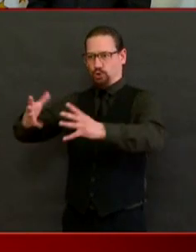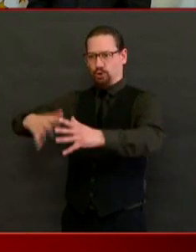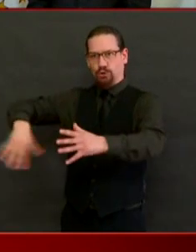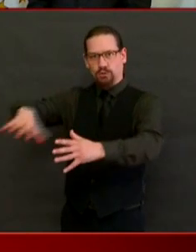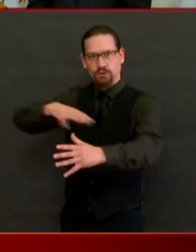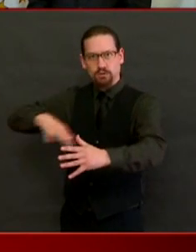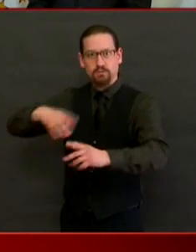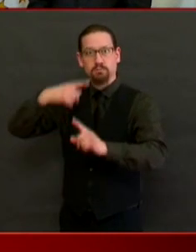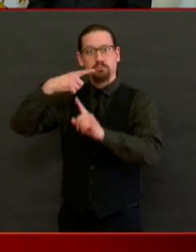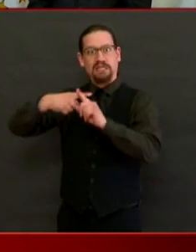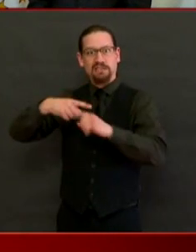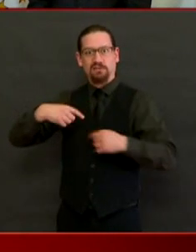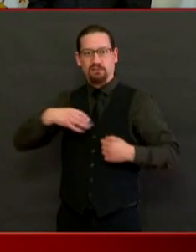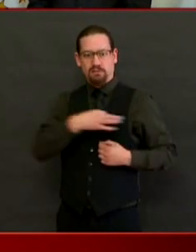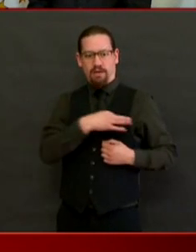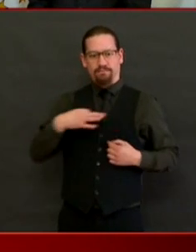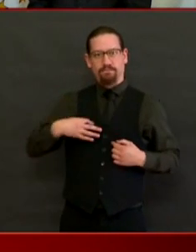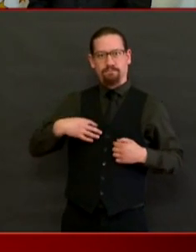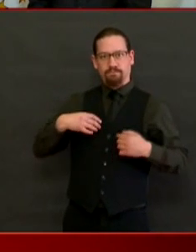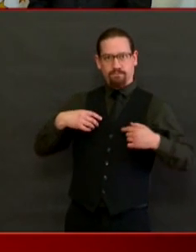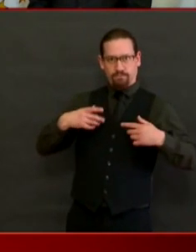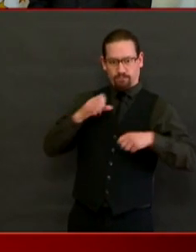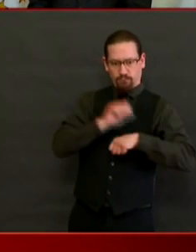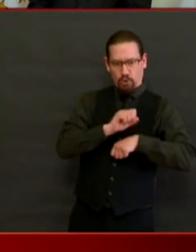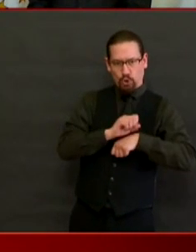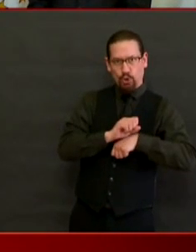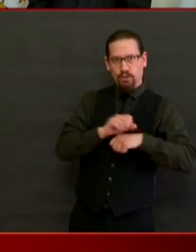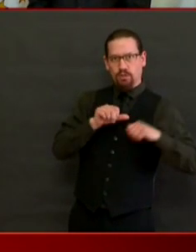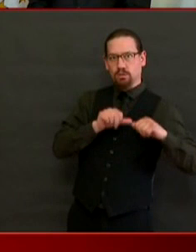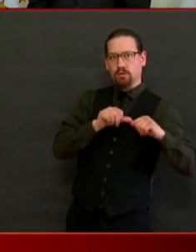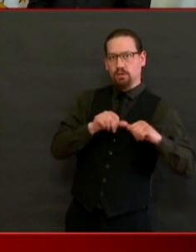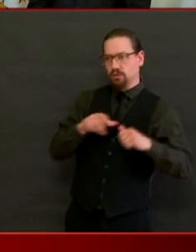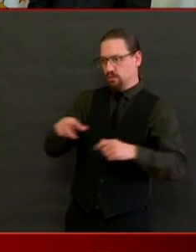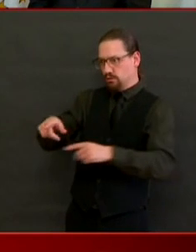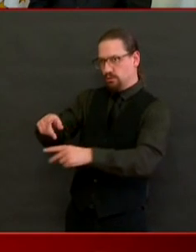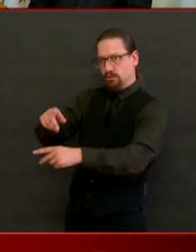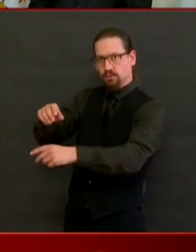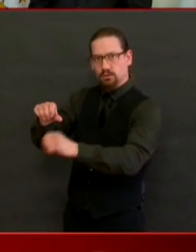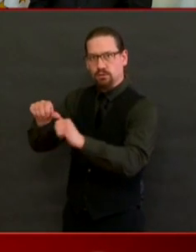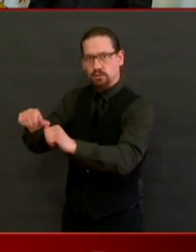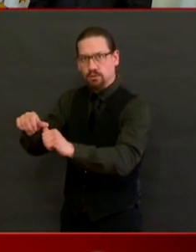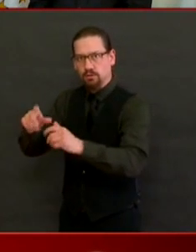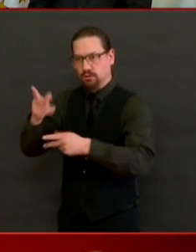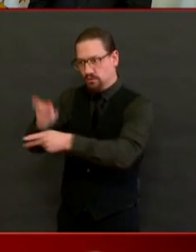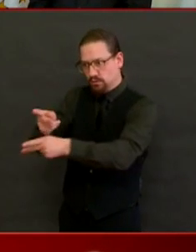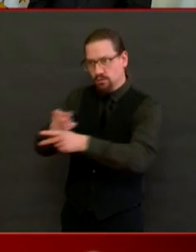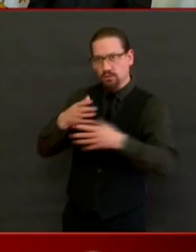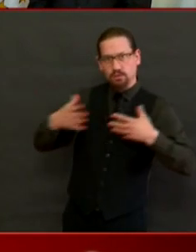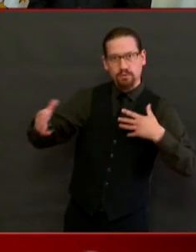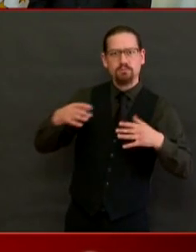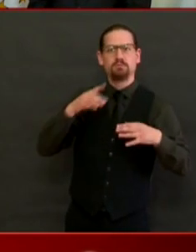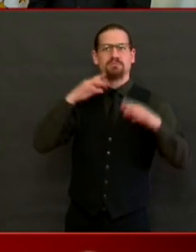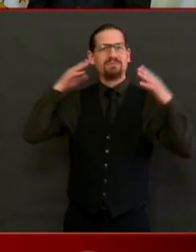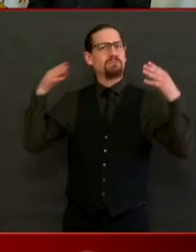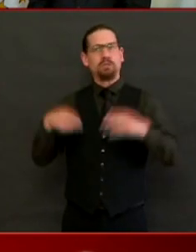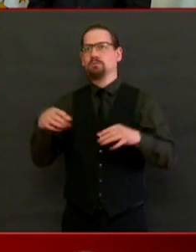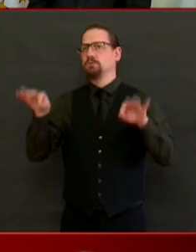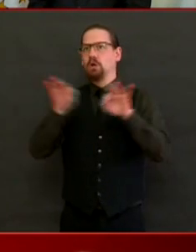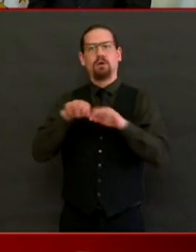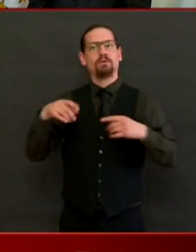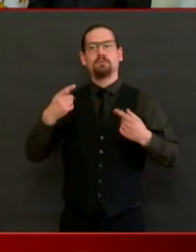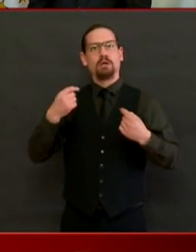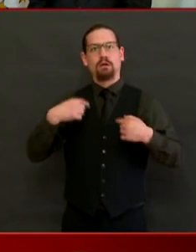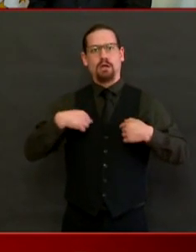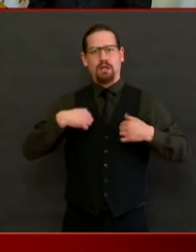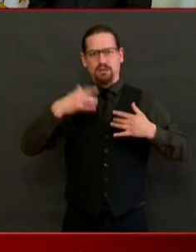staff. Our primary message and focus is if someone has symptoms and they are a health care